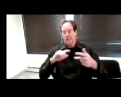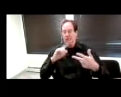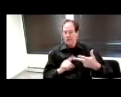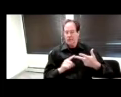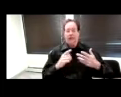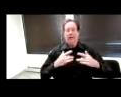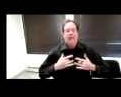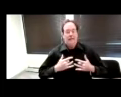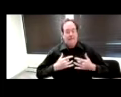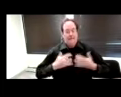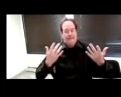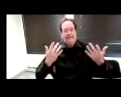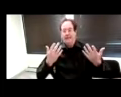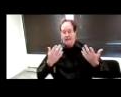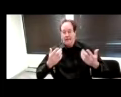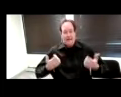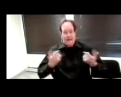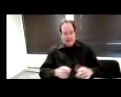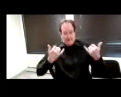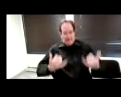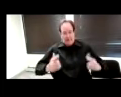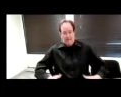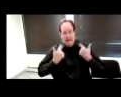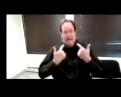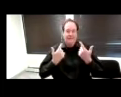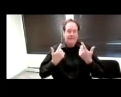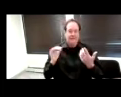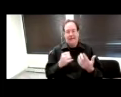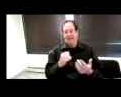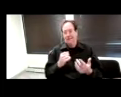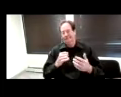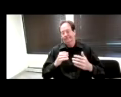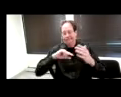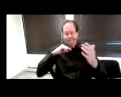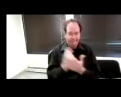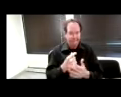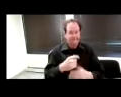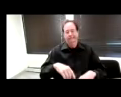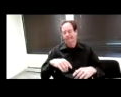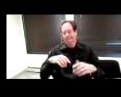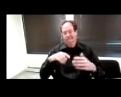streamed events that institute events puts on, such as commencement, need to be